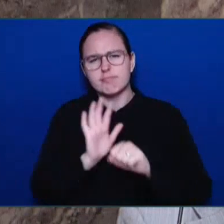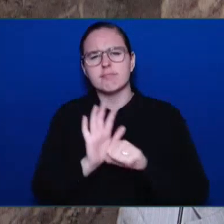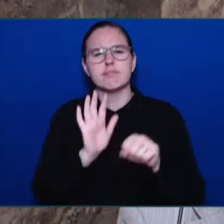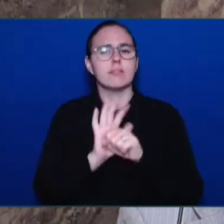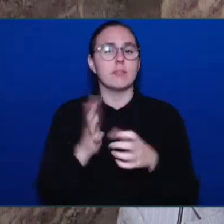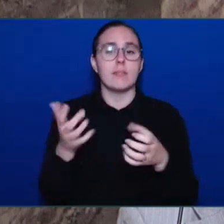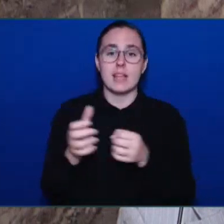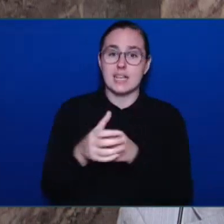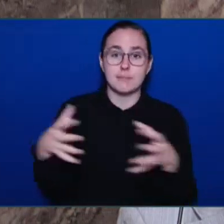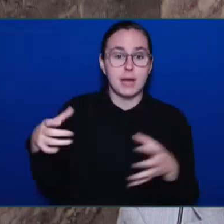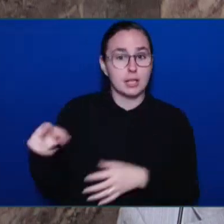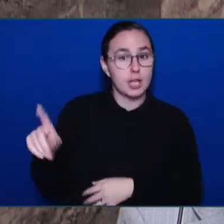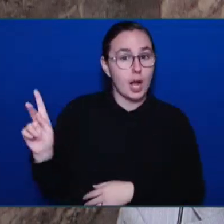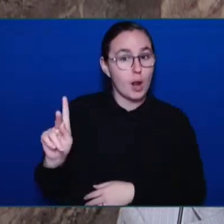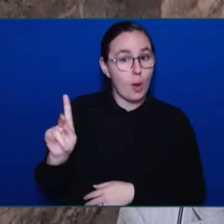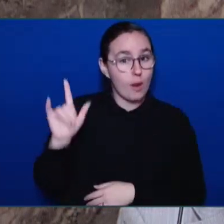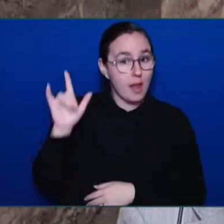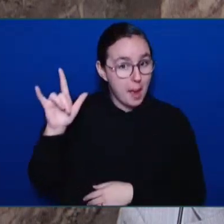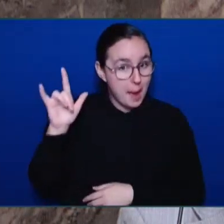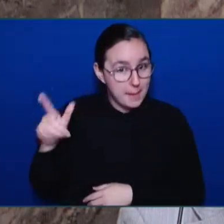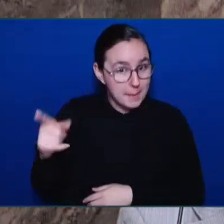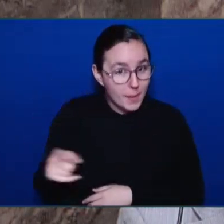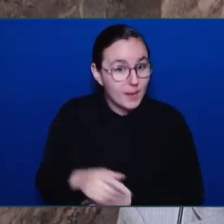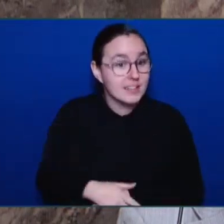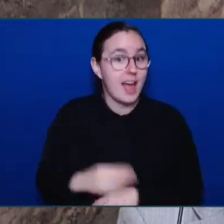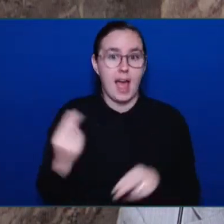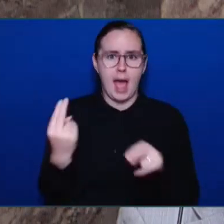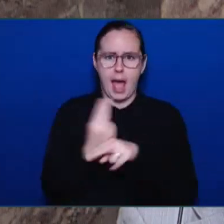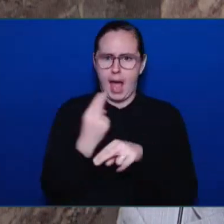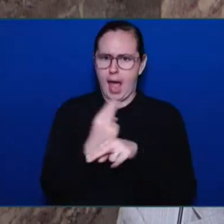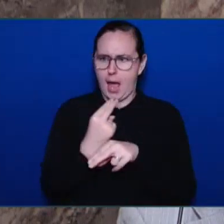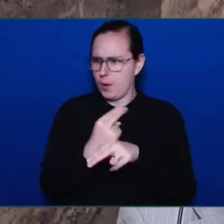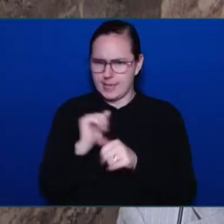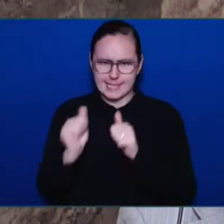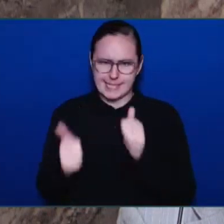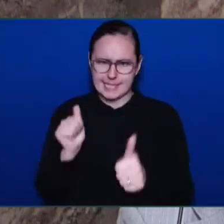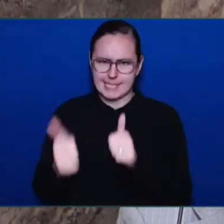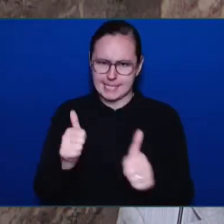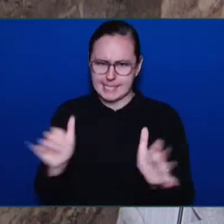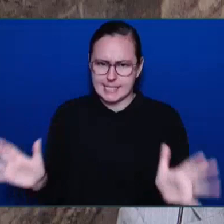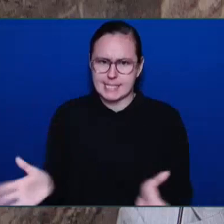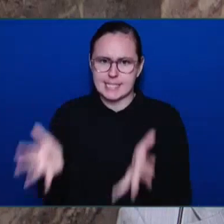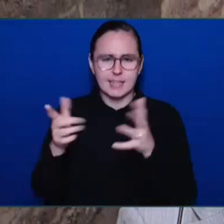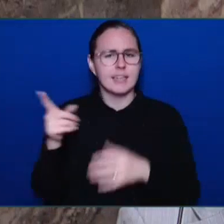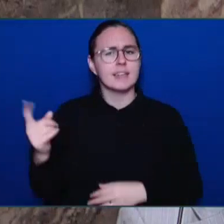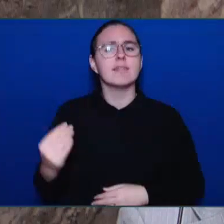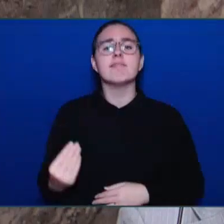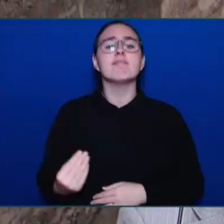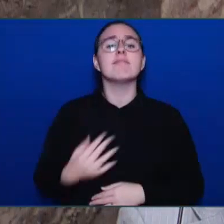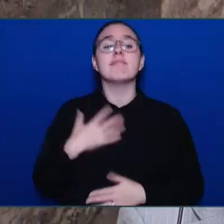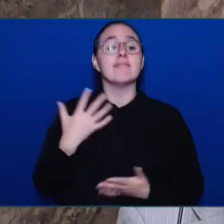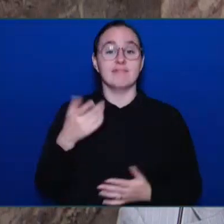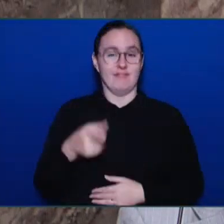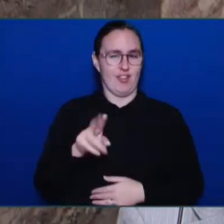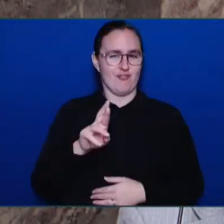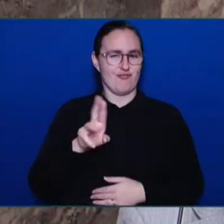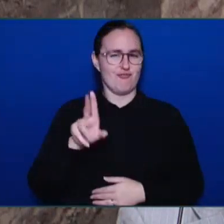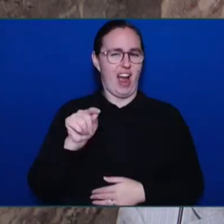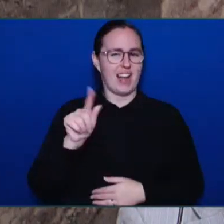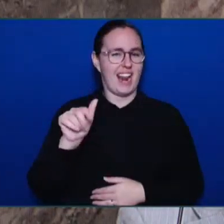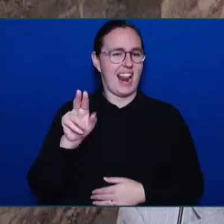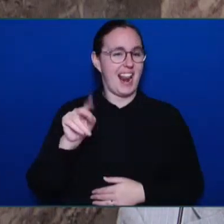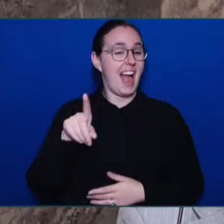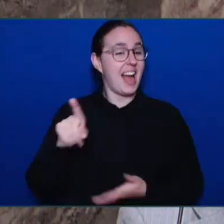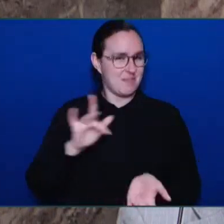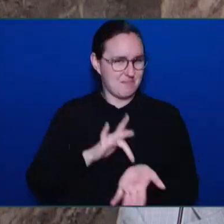highways, really passionate about Rutland Middle School, which I tried to continue on his behalf.